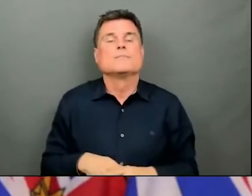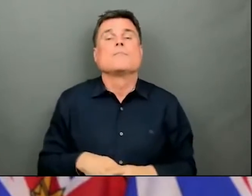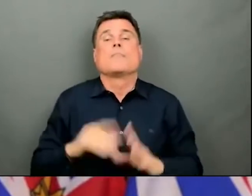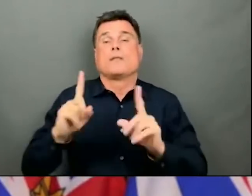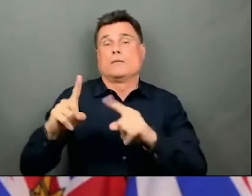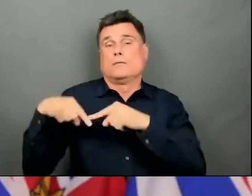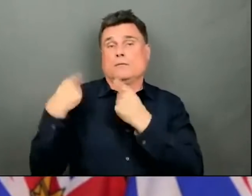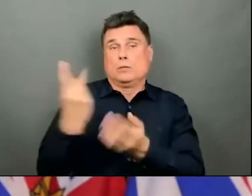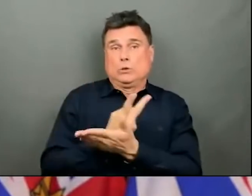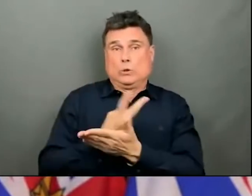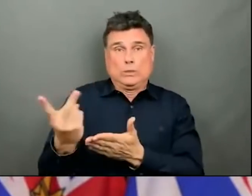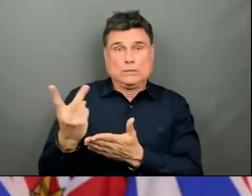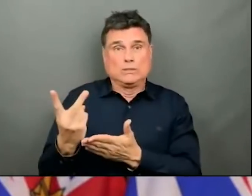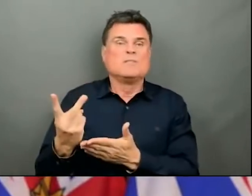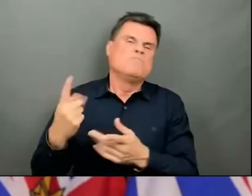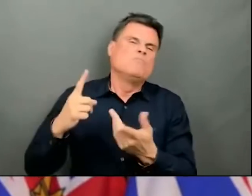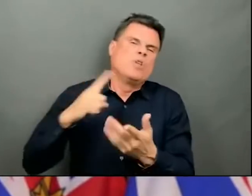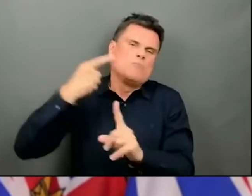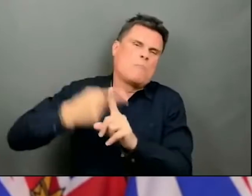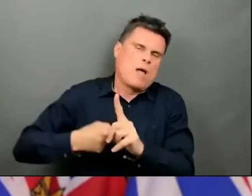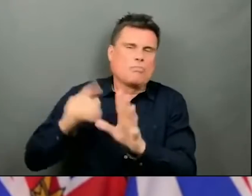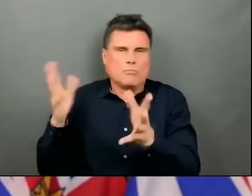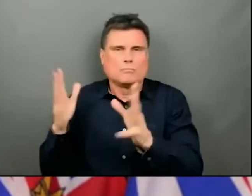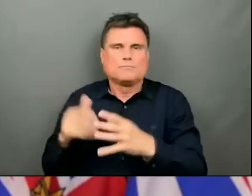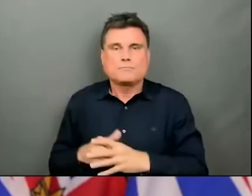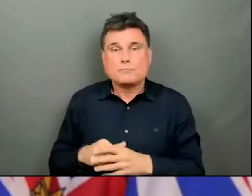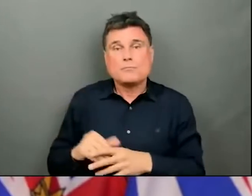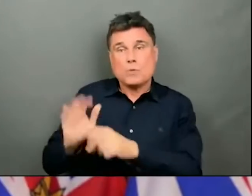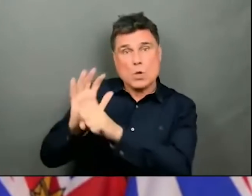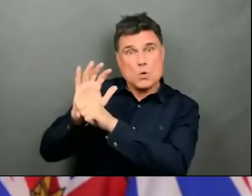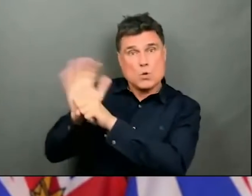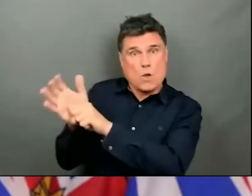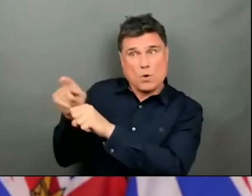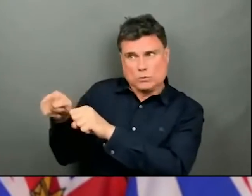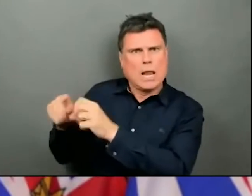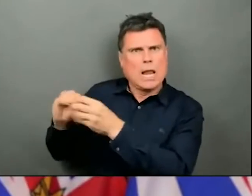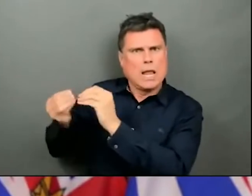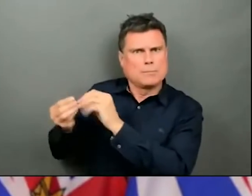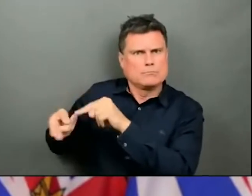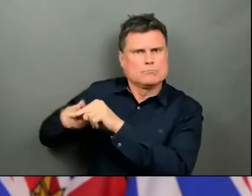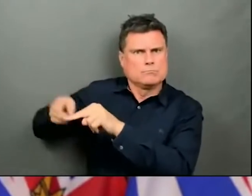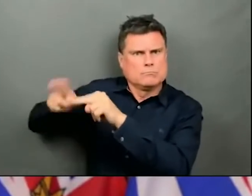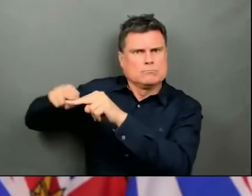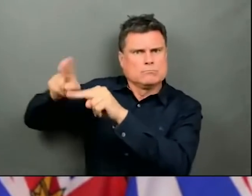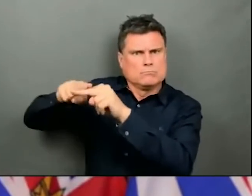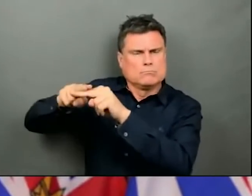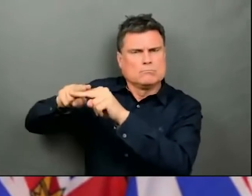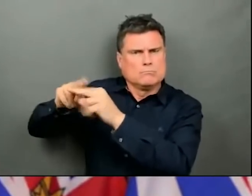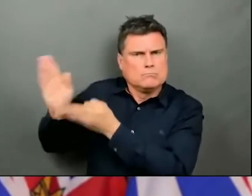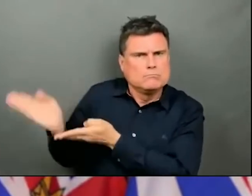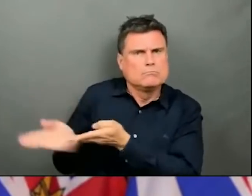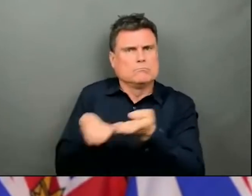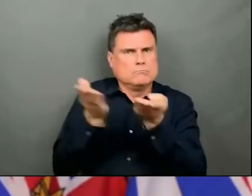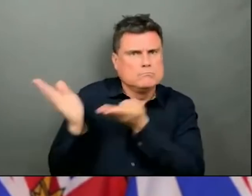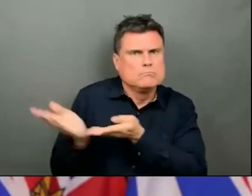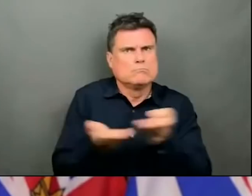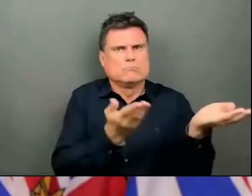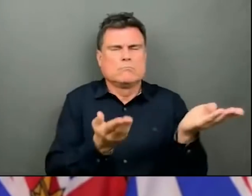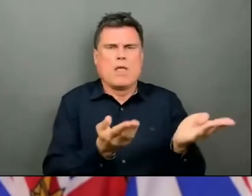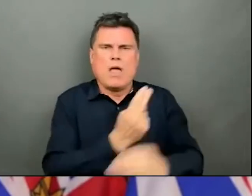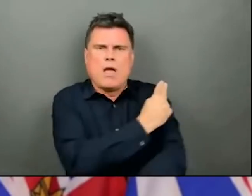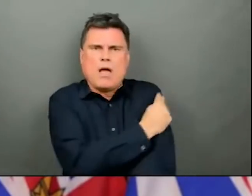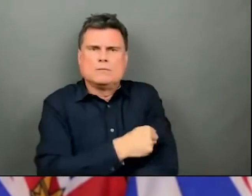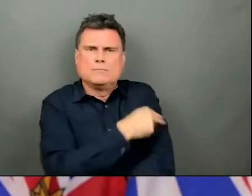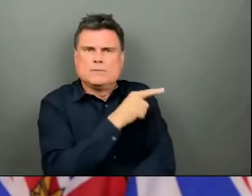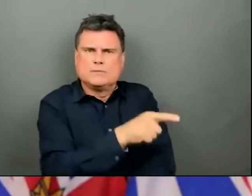COVID-19 cases in hospitals have been increasing increasing across the Lower Mainland and indeed across BC, but particularly